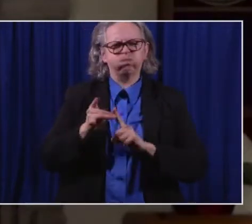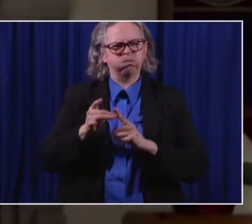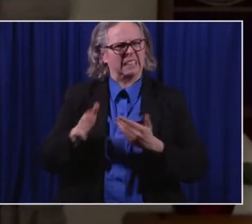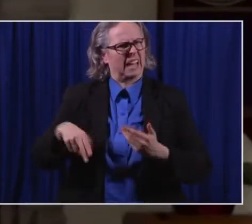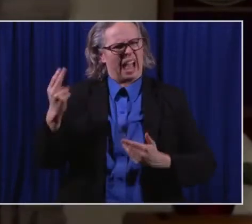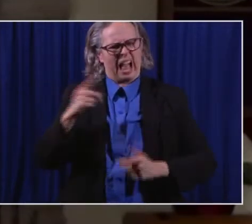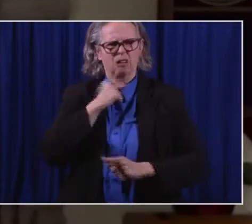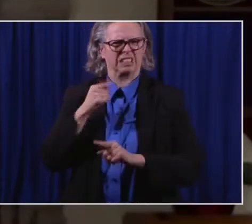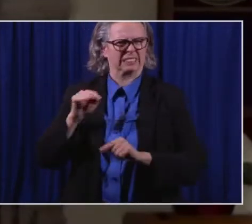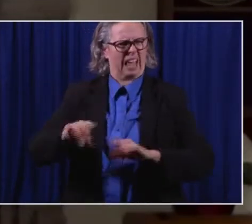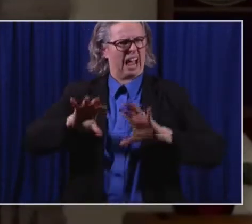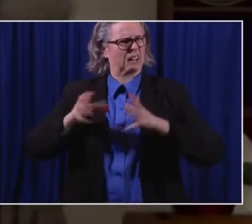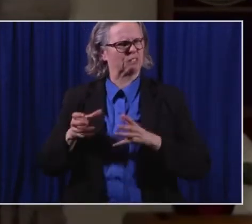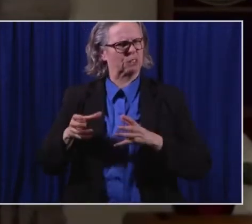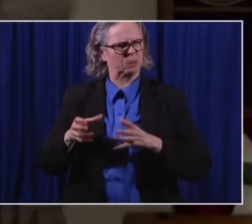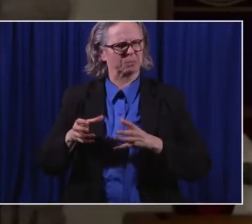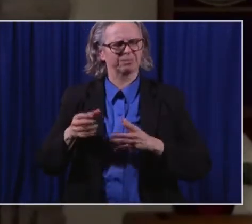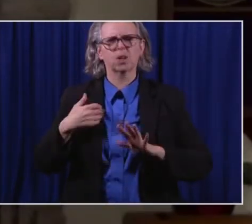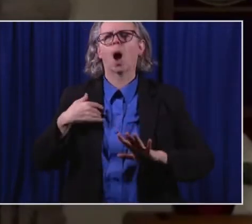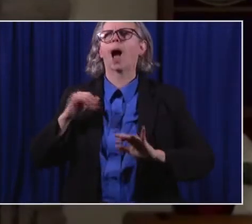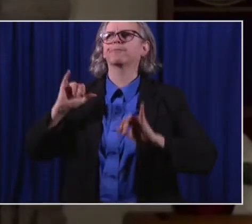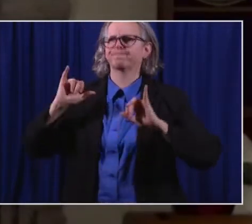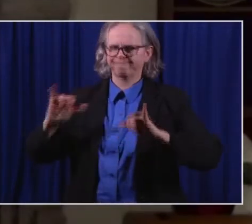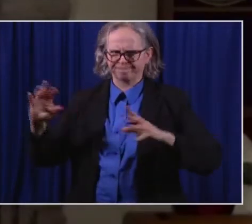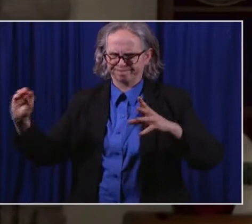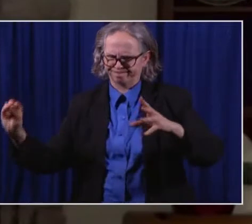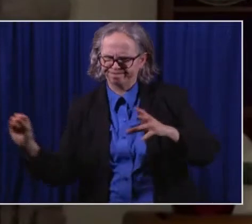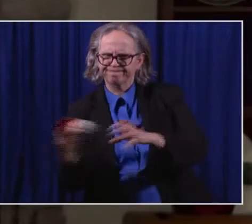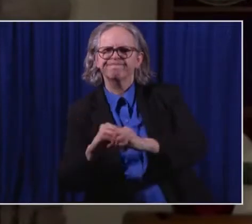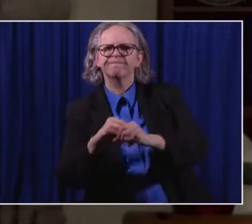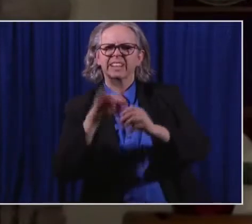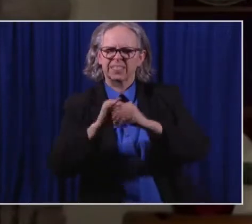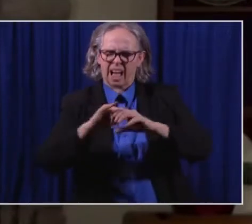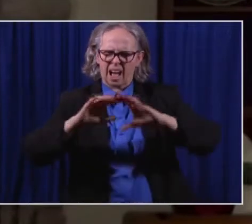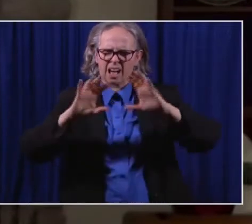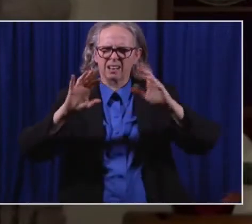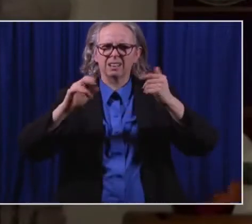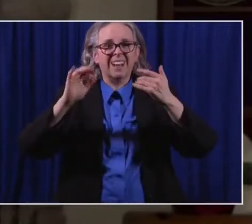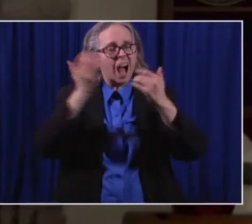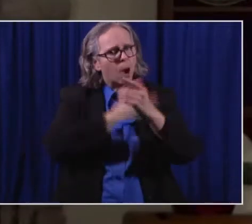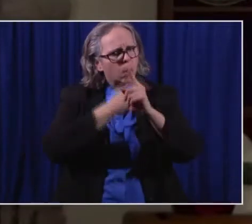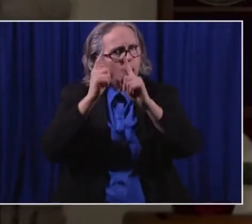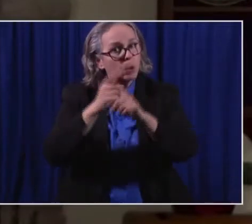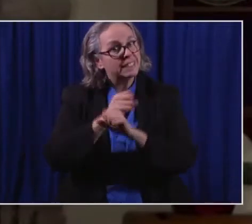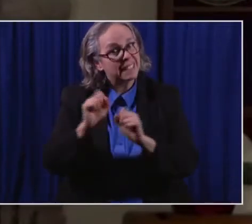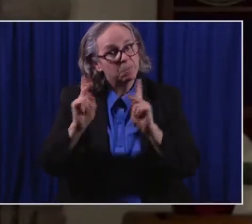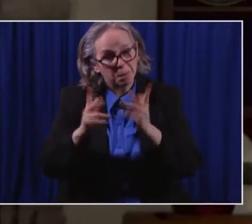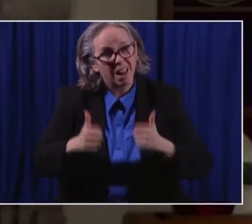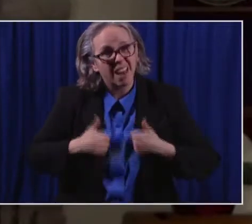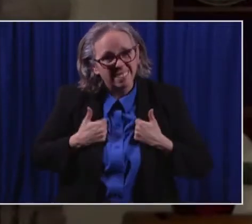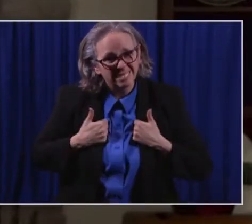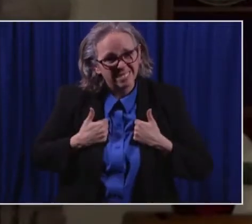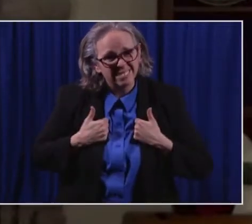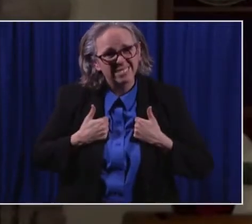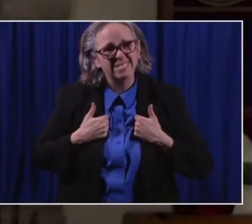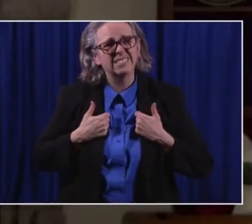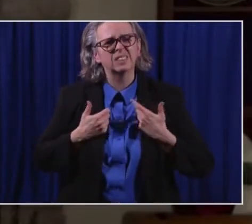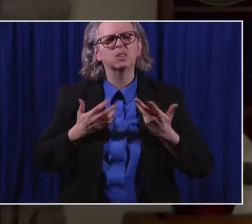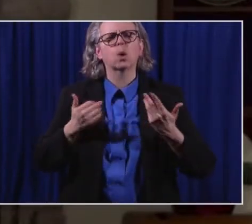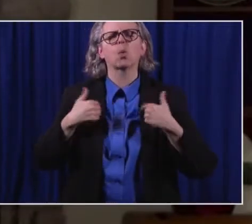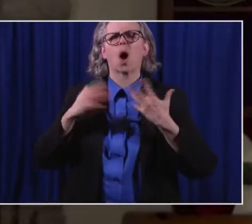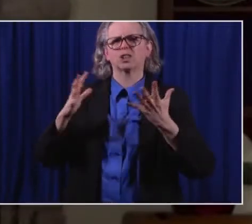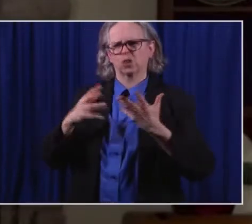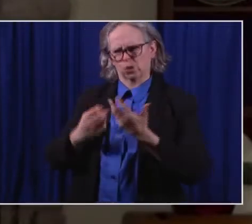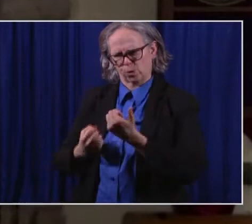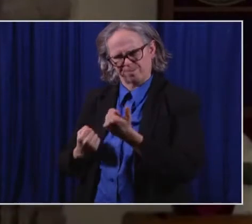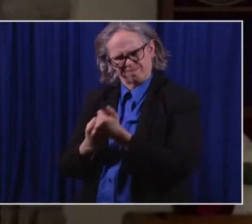sense with our goal to preserve lives that we try to preserve their lives and that we give them the opportunity early on in this